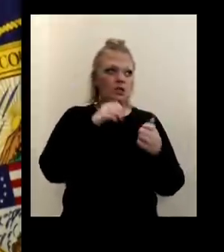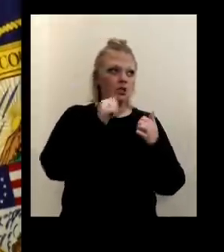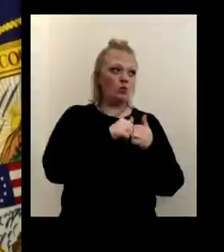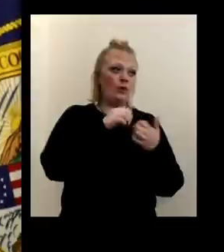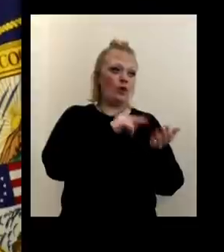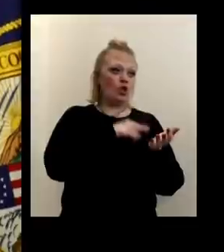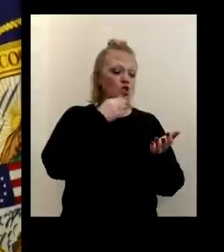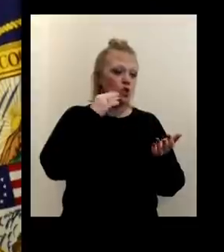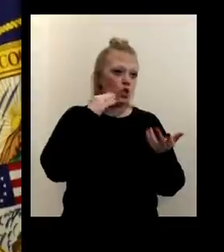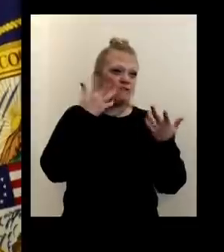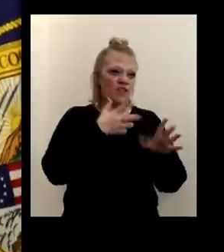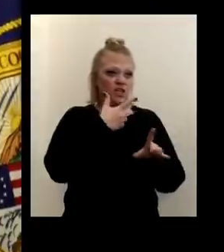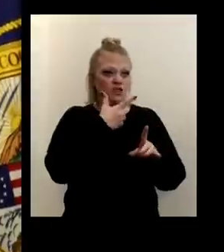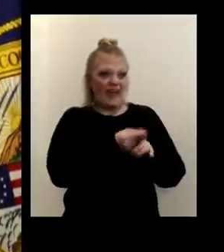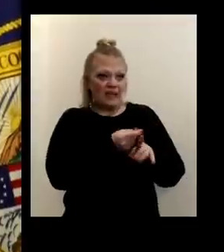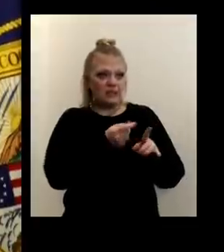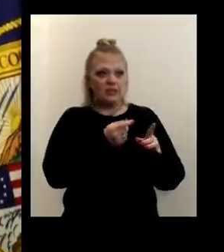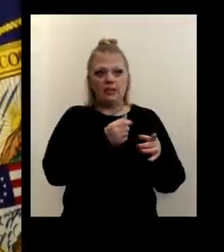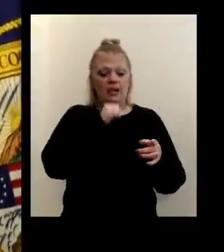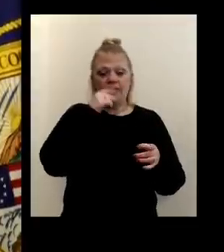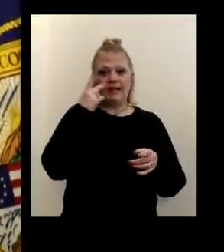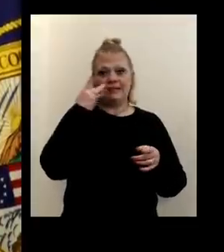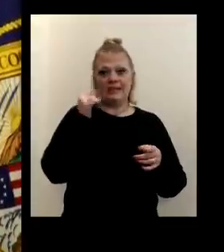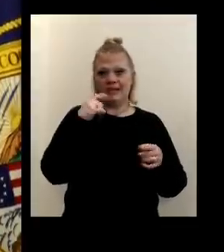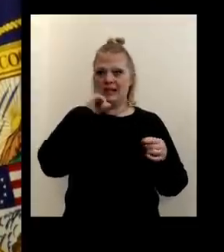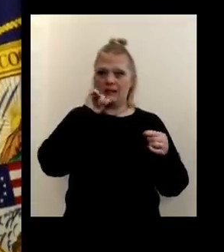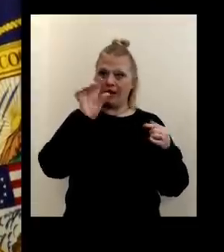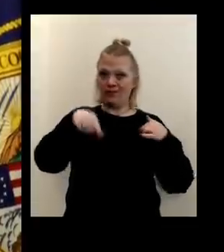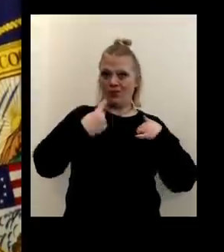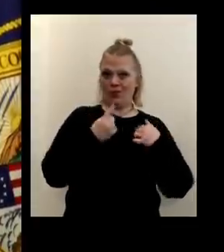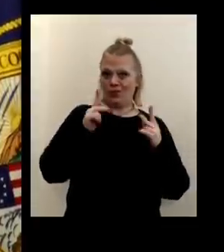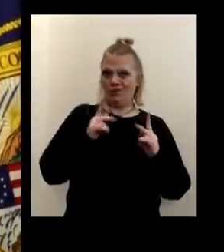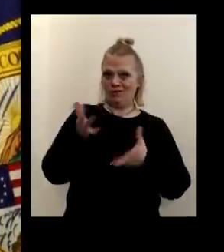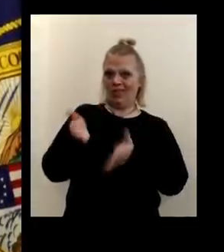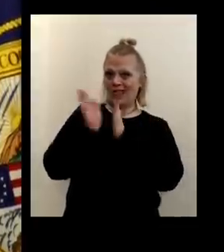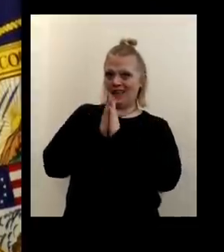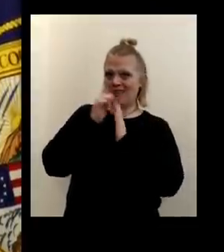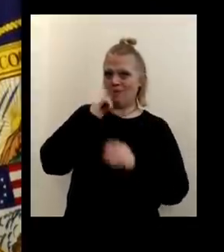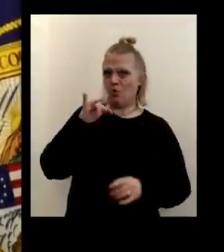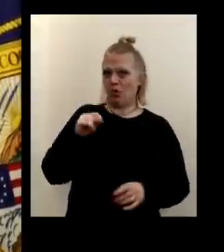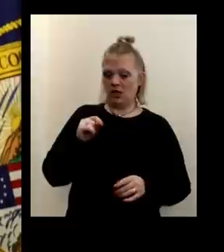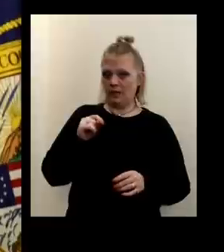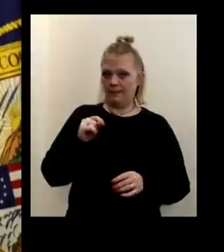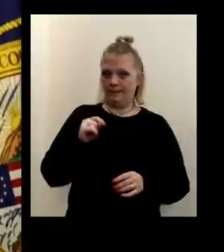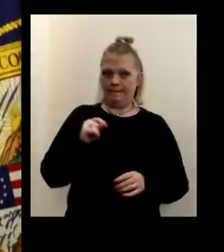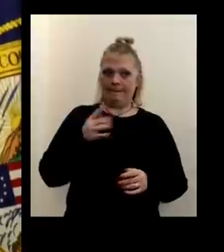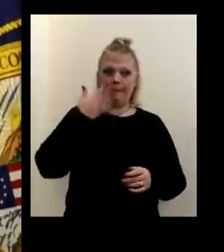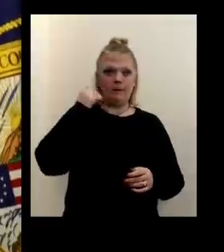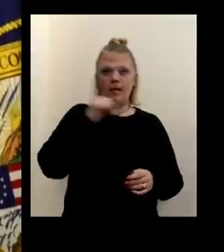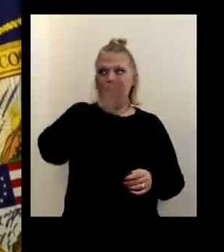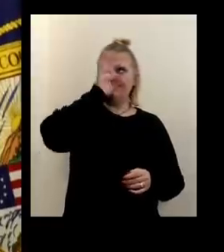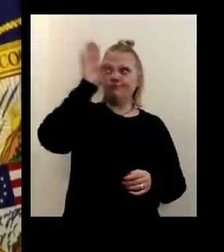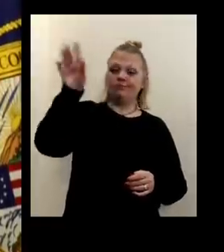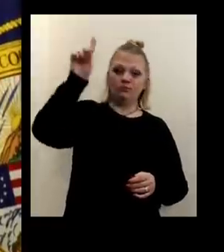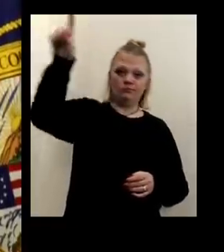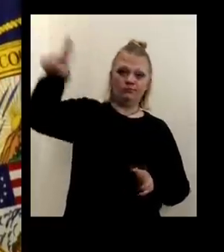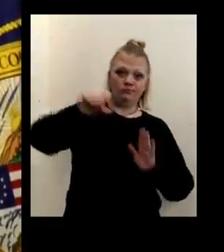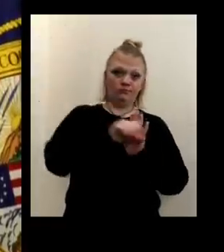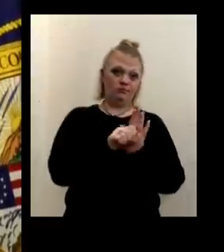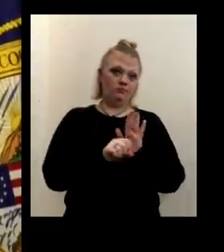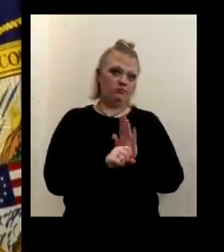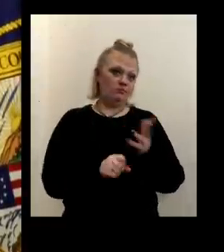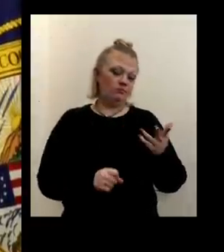vaccinated. We haven't seen it. I'm not the only one who's asked for. Uh, so, uh, you best direct it to, uh, state officials.